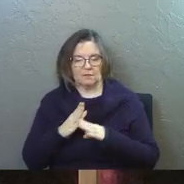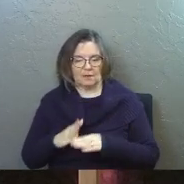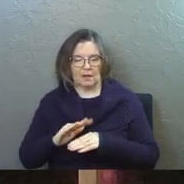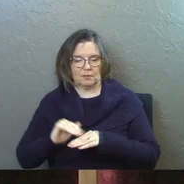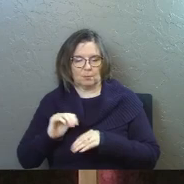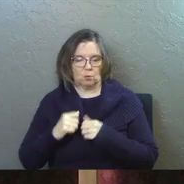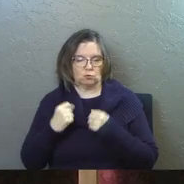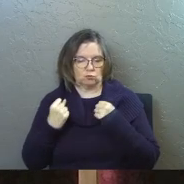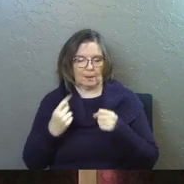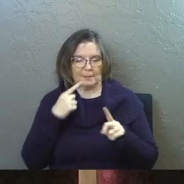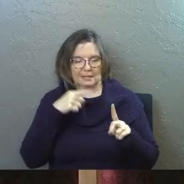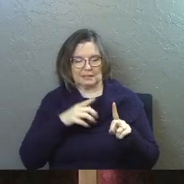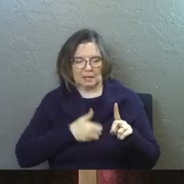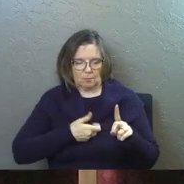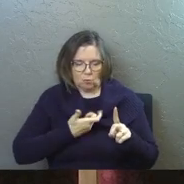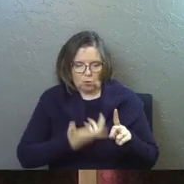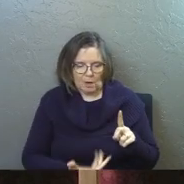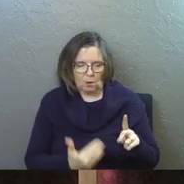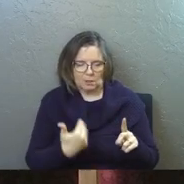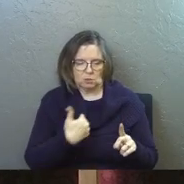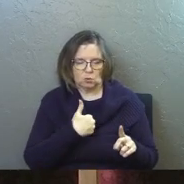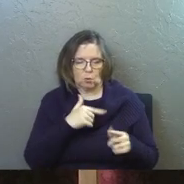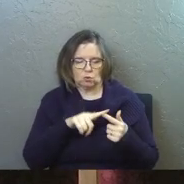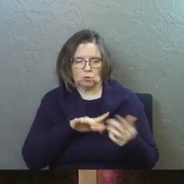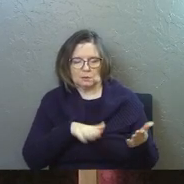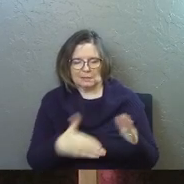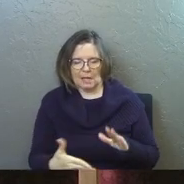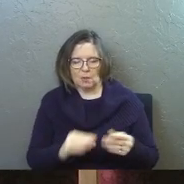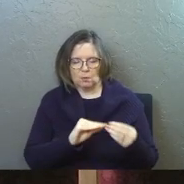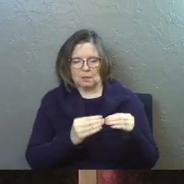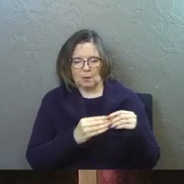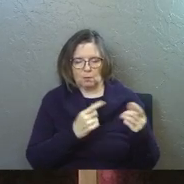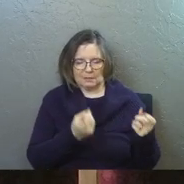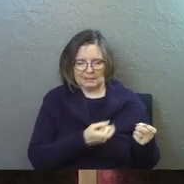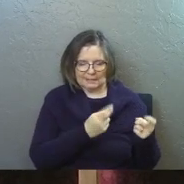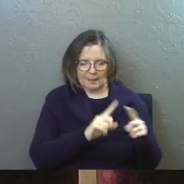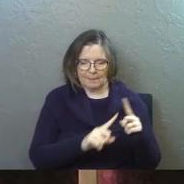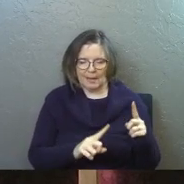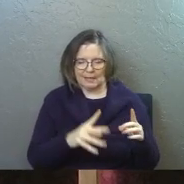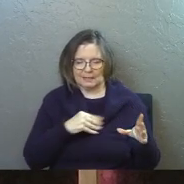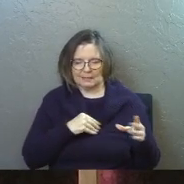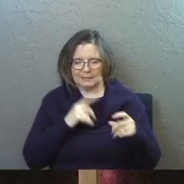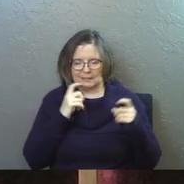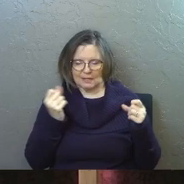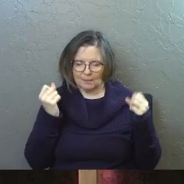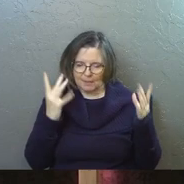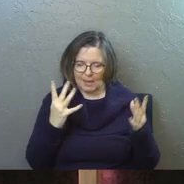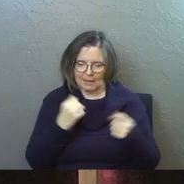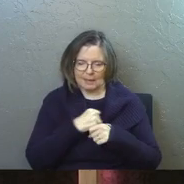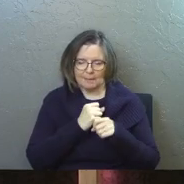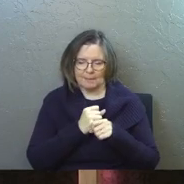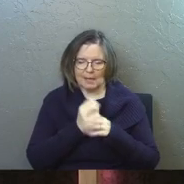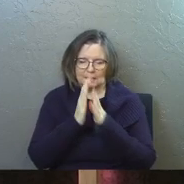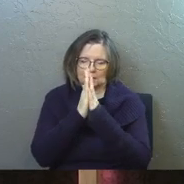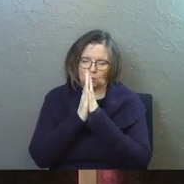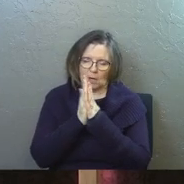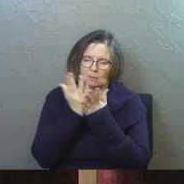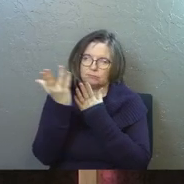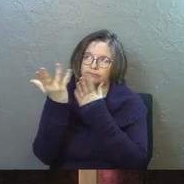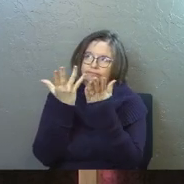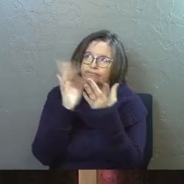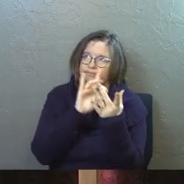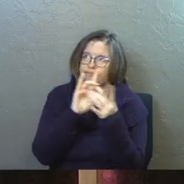spoil with the strong because he poured out his soul to death and was numbered with the transgressors. Yet he bore the sin of many and makes intercession